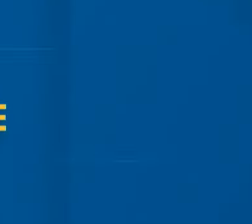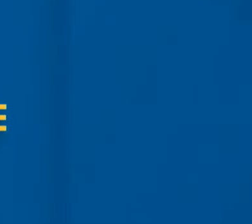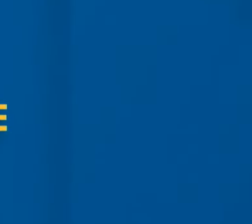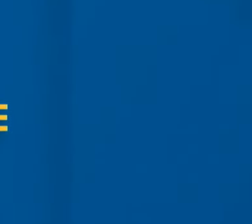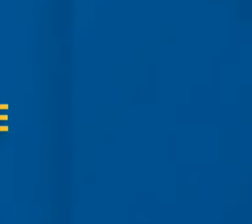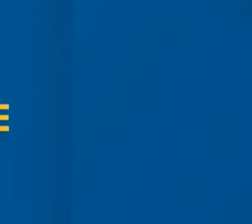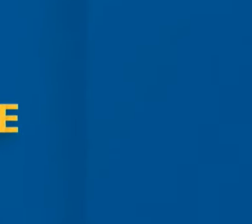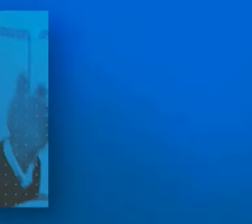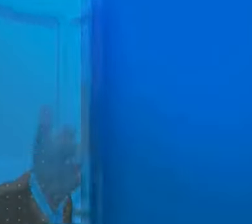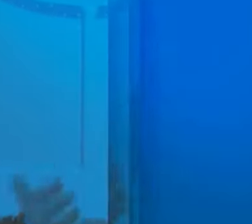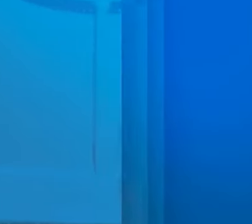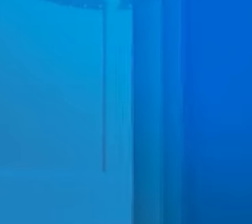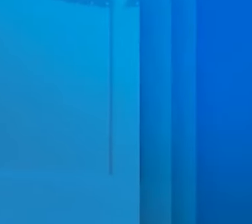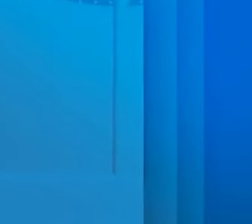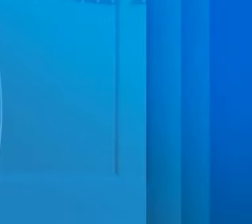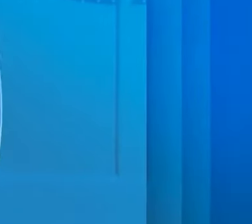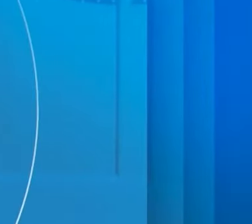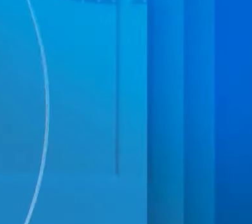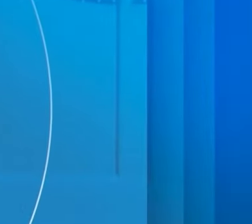Music